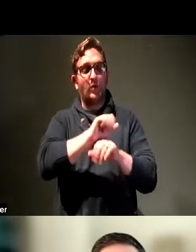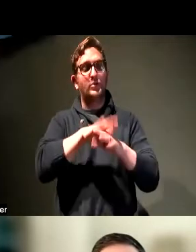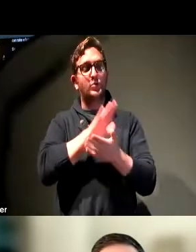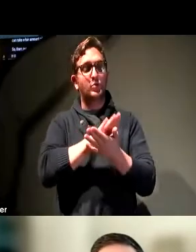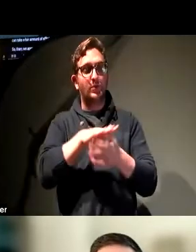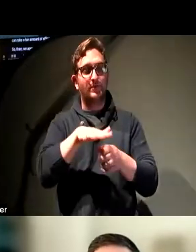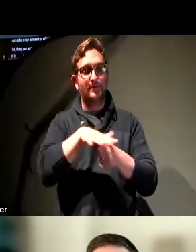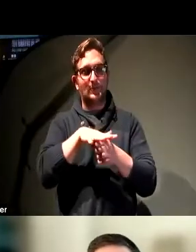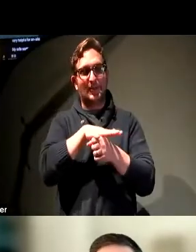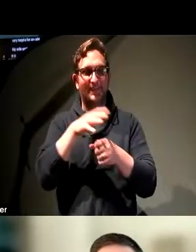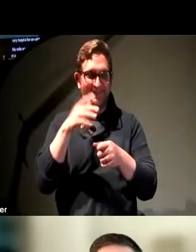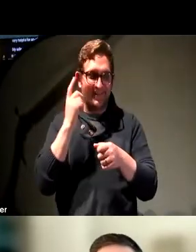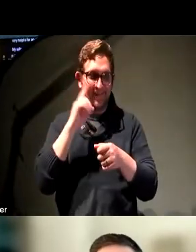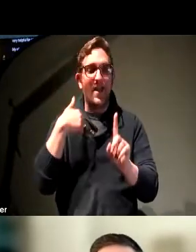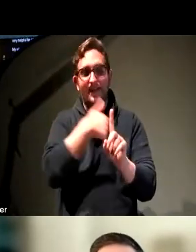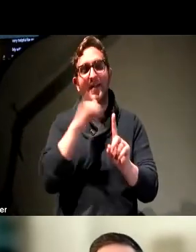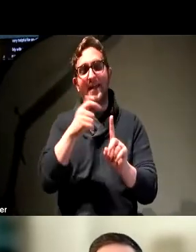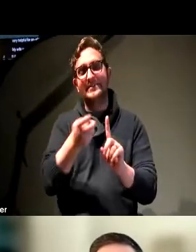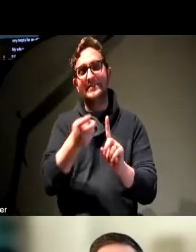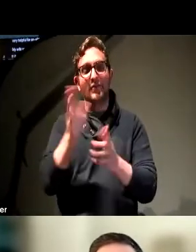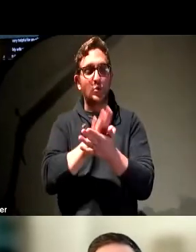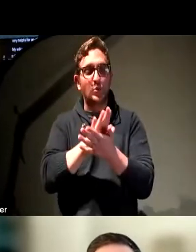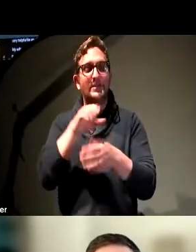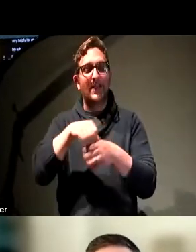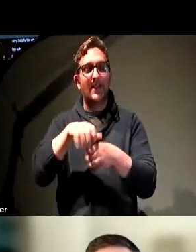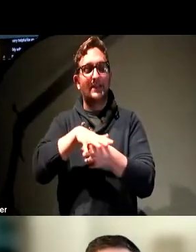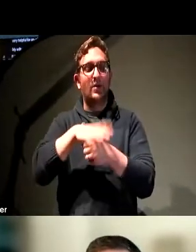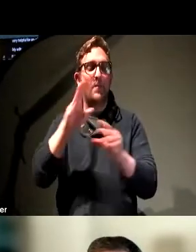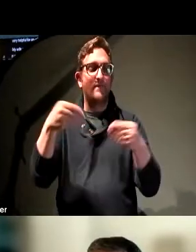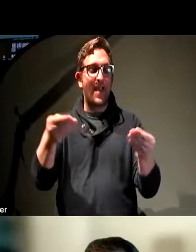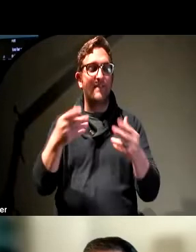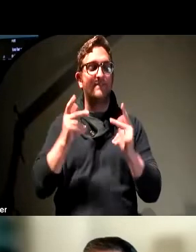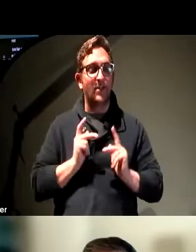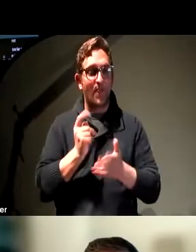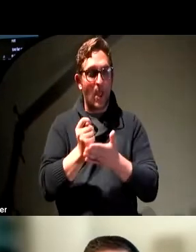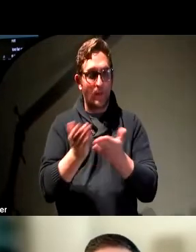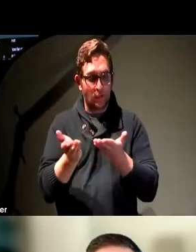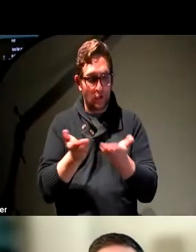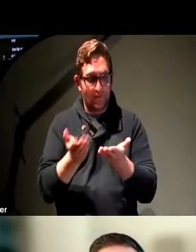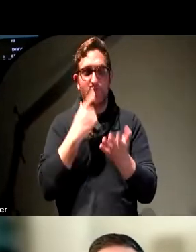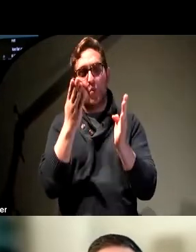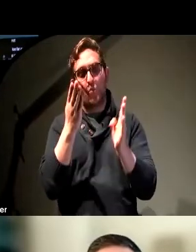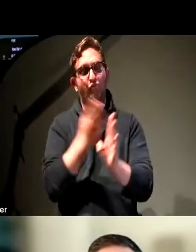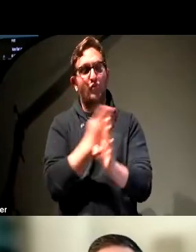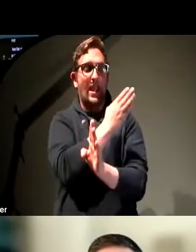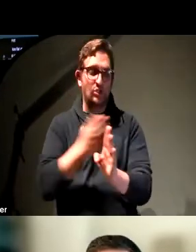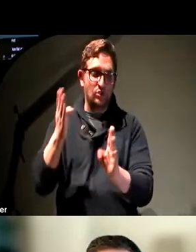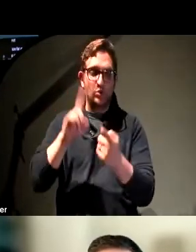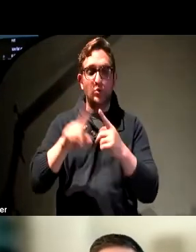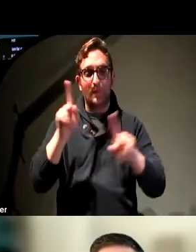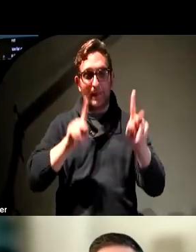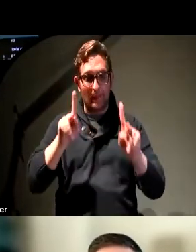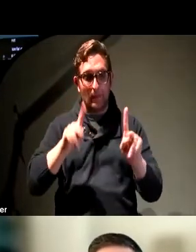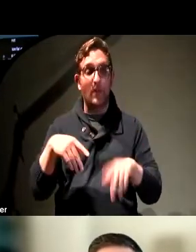works in several schools in the district providing physical therapy services to a whole wide range of kiddos. And for